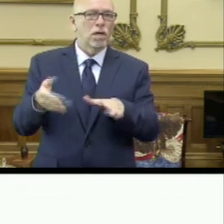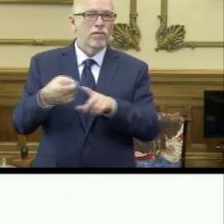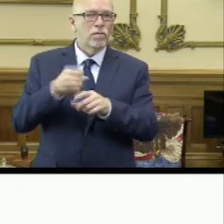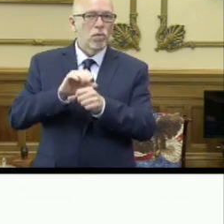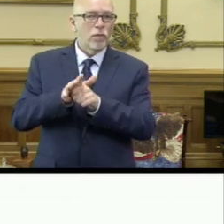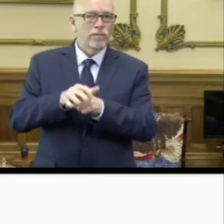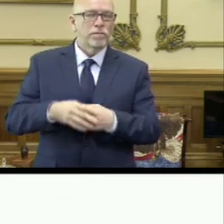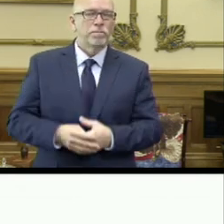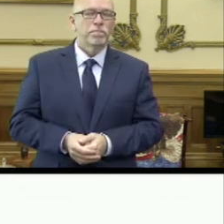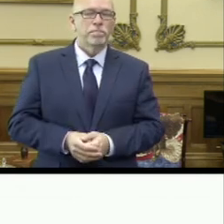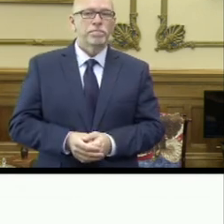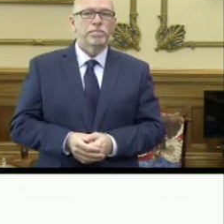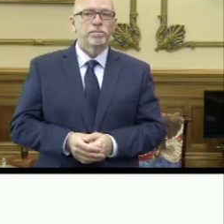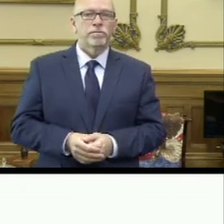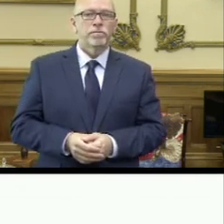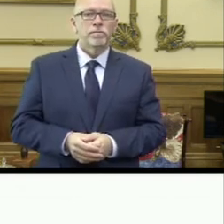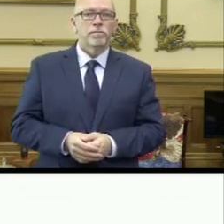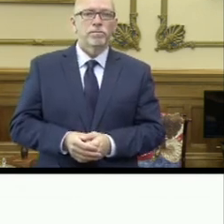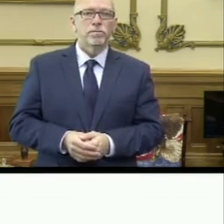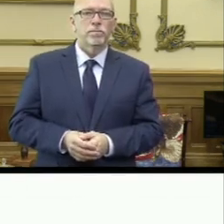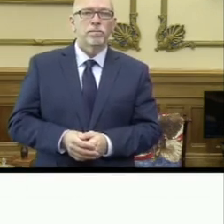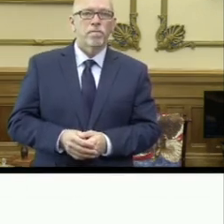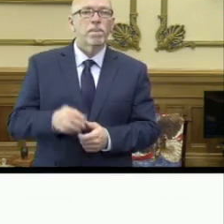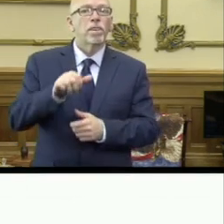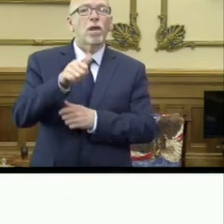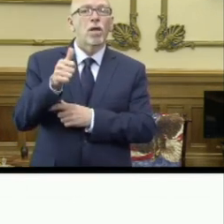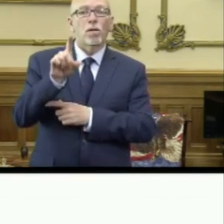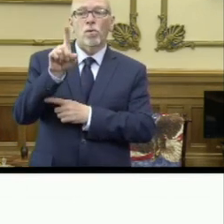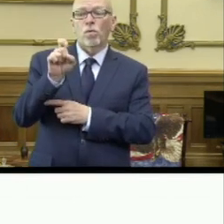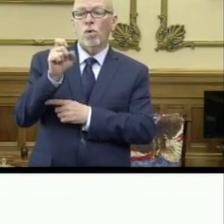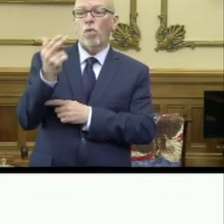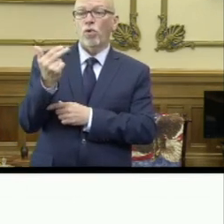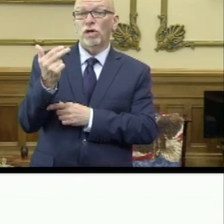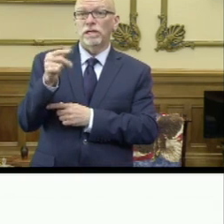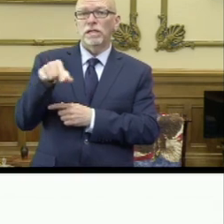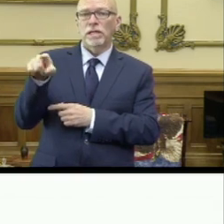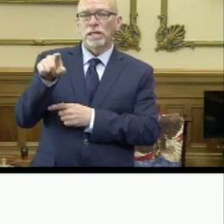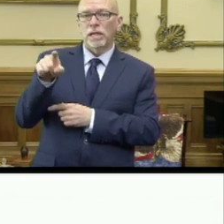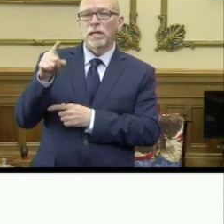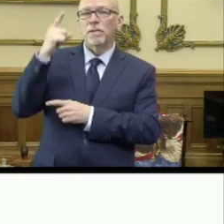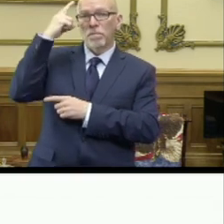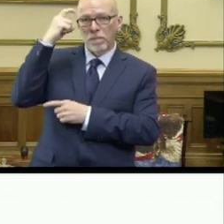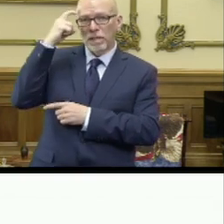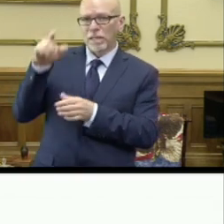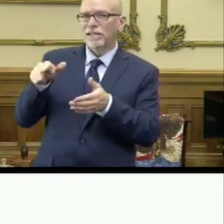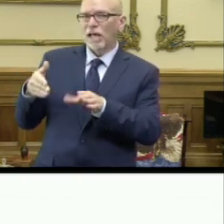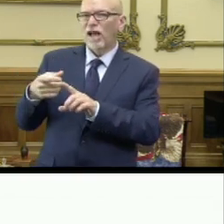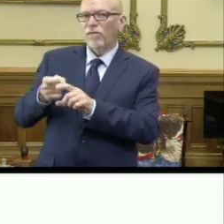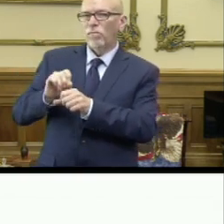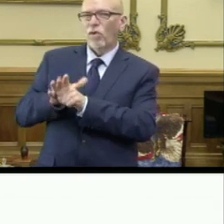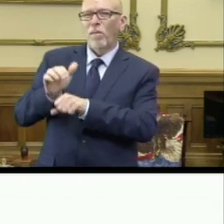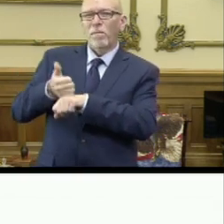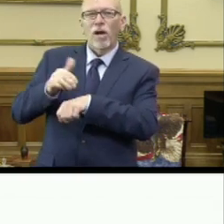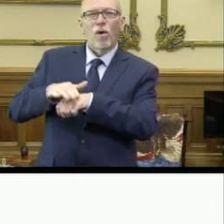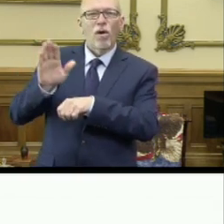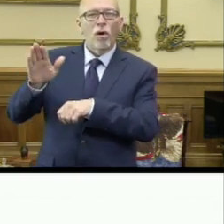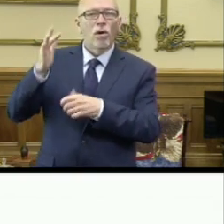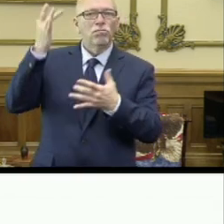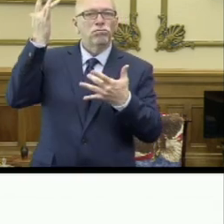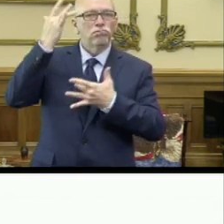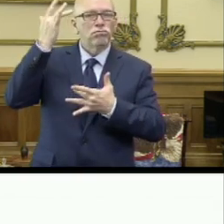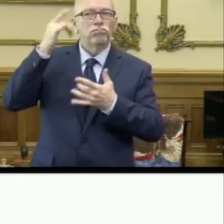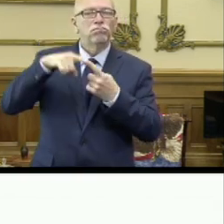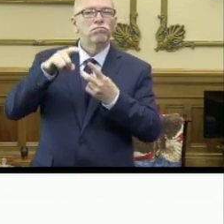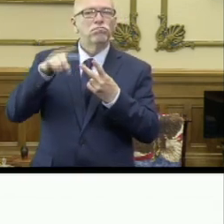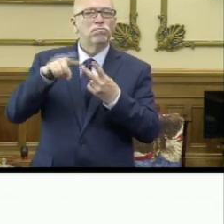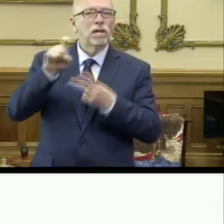COVID-19. And another 113 are believed to have died from this disease based on their symptoms, x-rays,